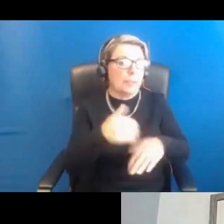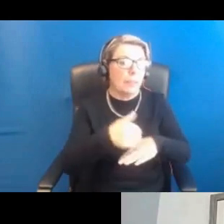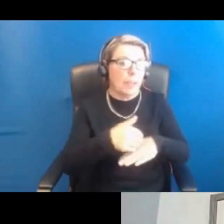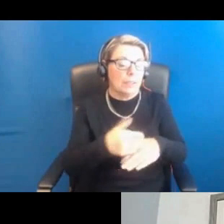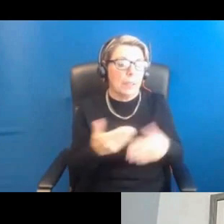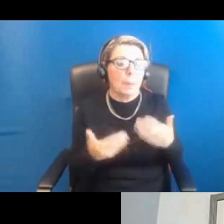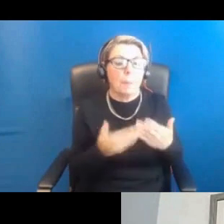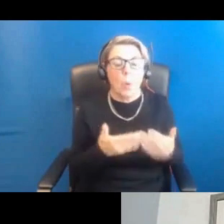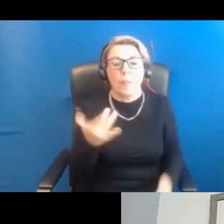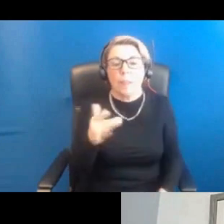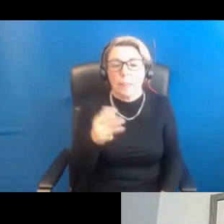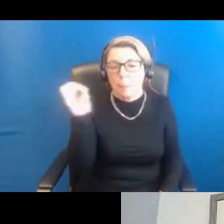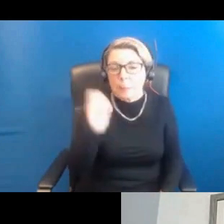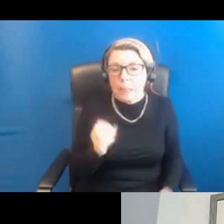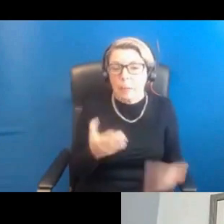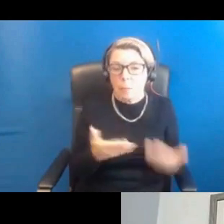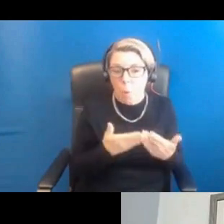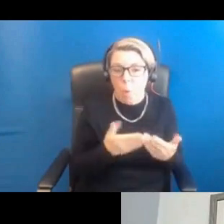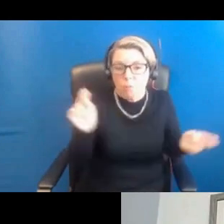10%, or 10% or more of body weight.